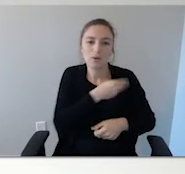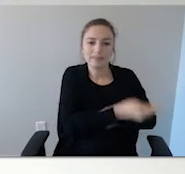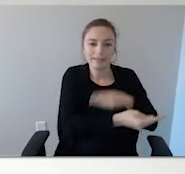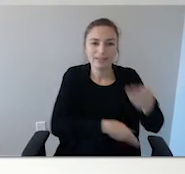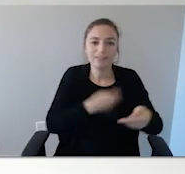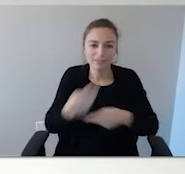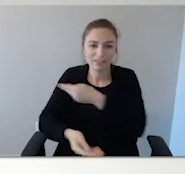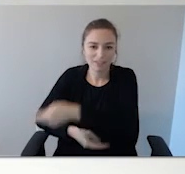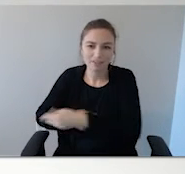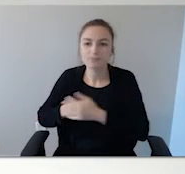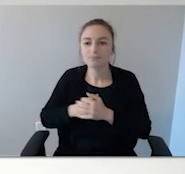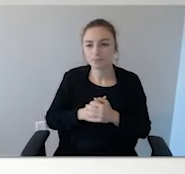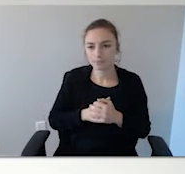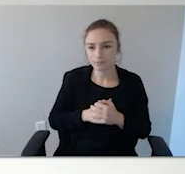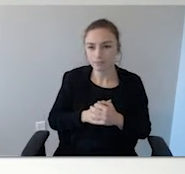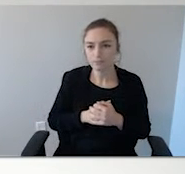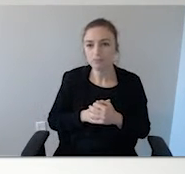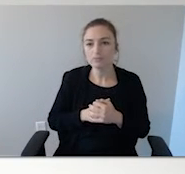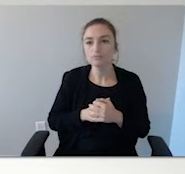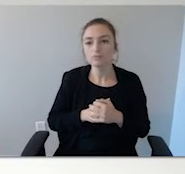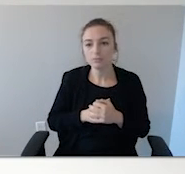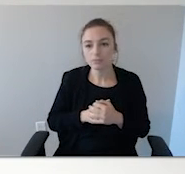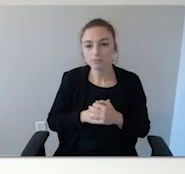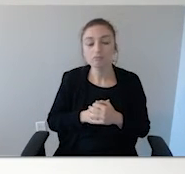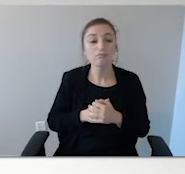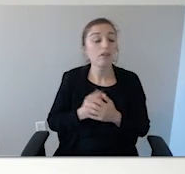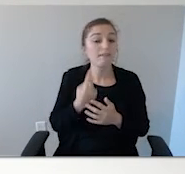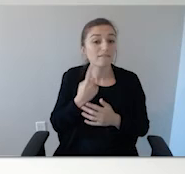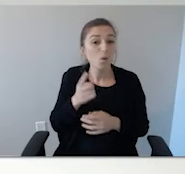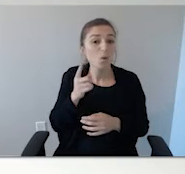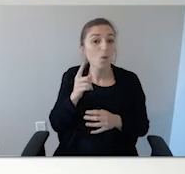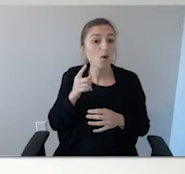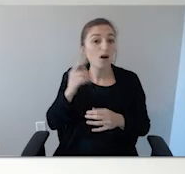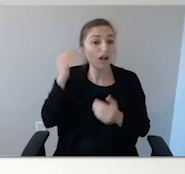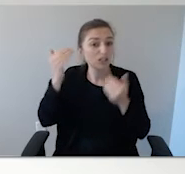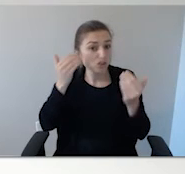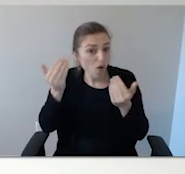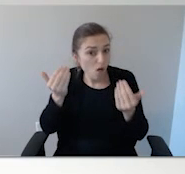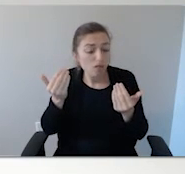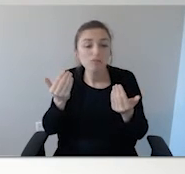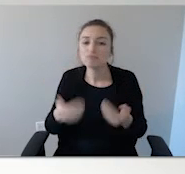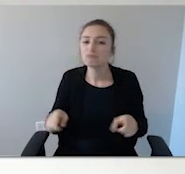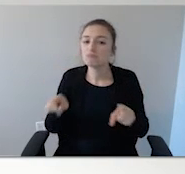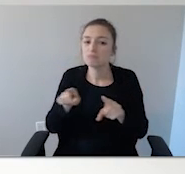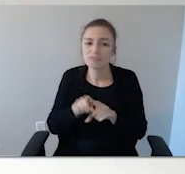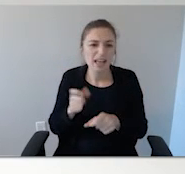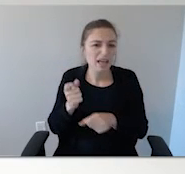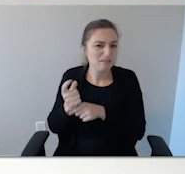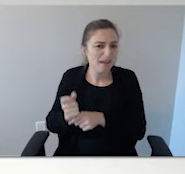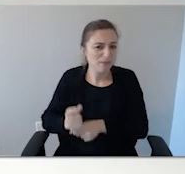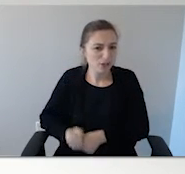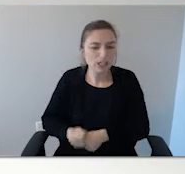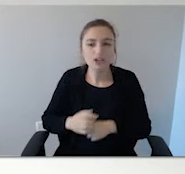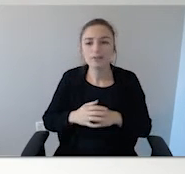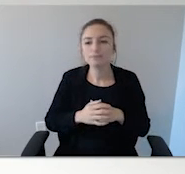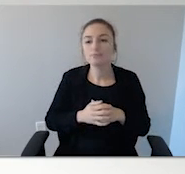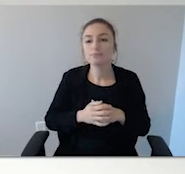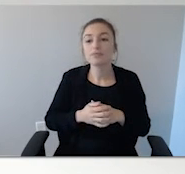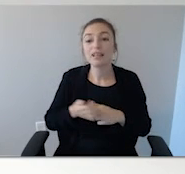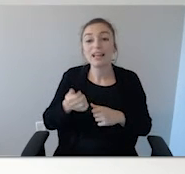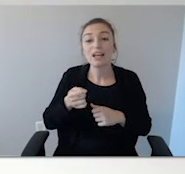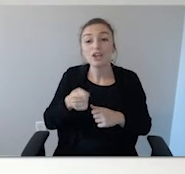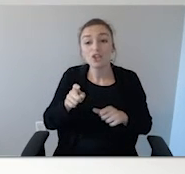someone who's an adult that has a propensity to wander. Any sensory, medical or dietary information.